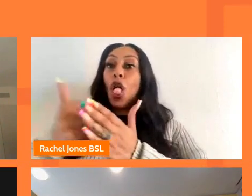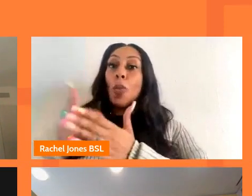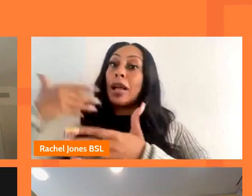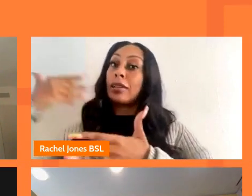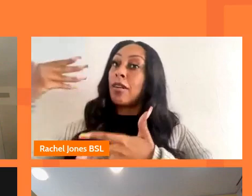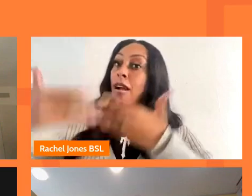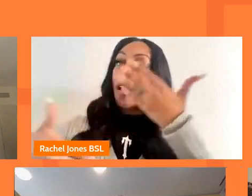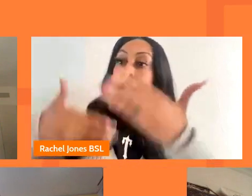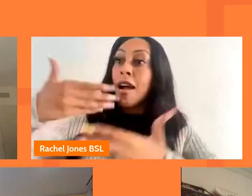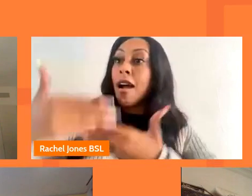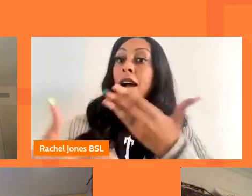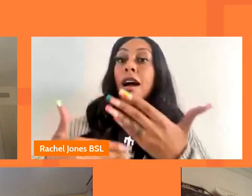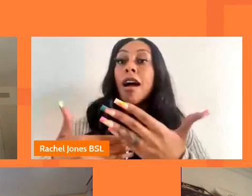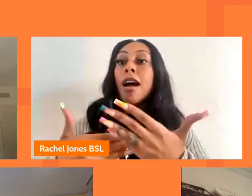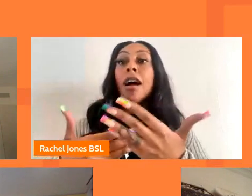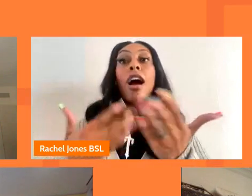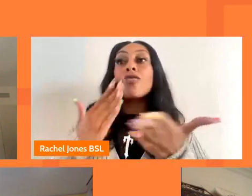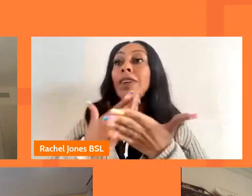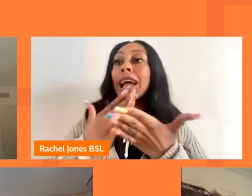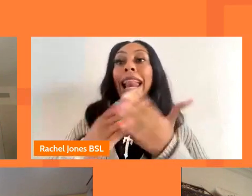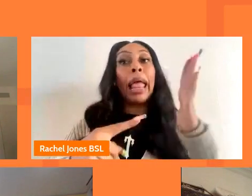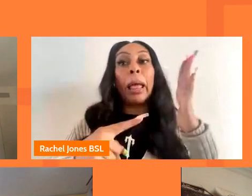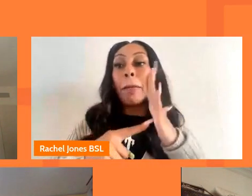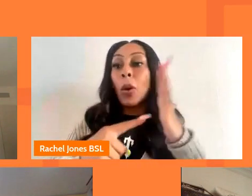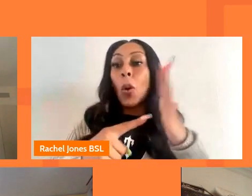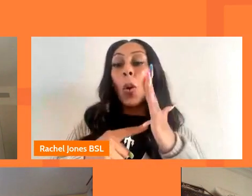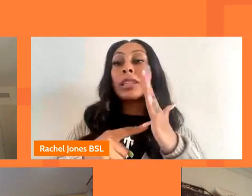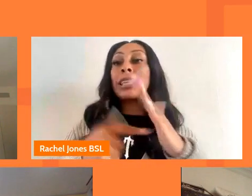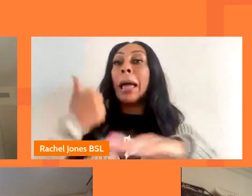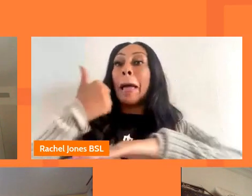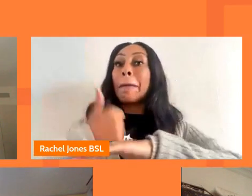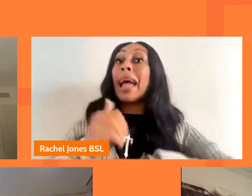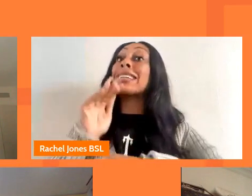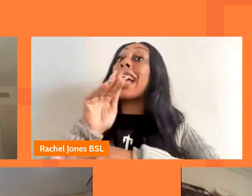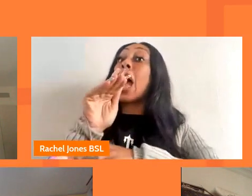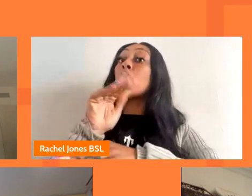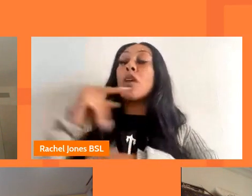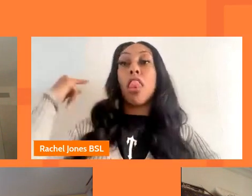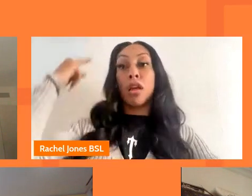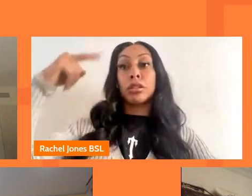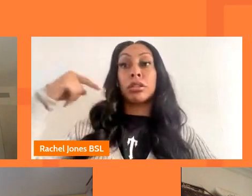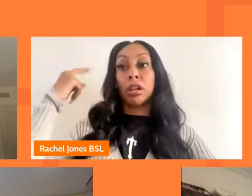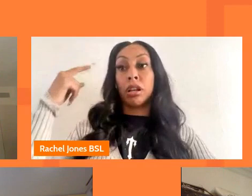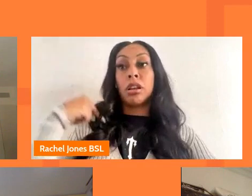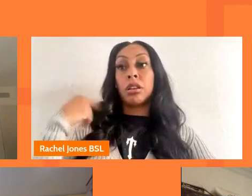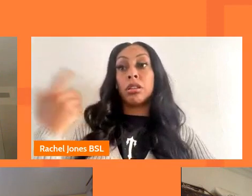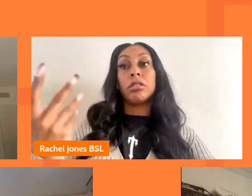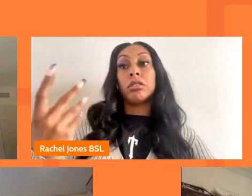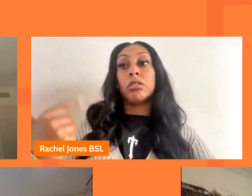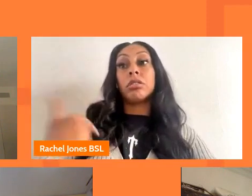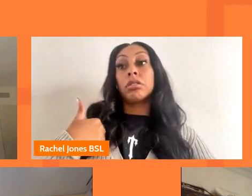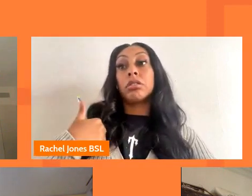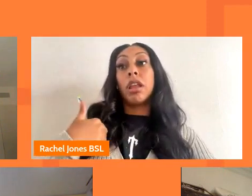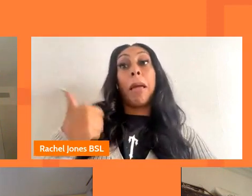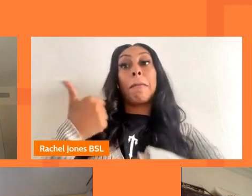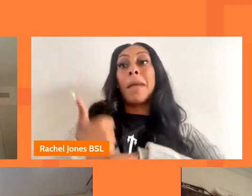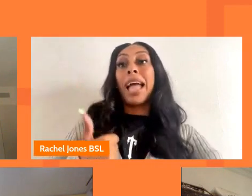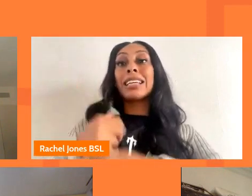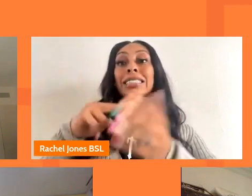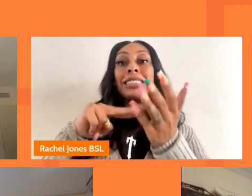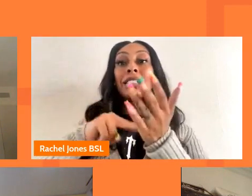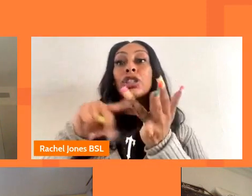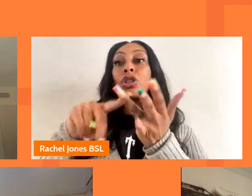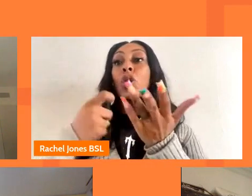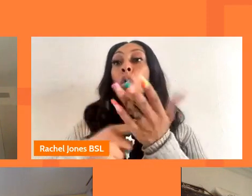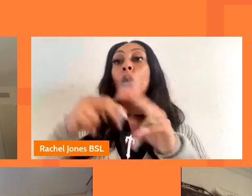i think it is really important to have commissioners based outside of london i've always been i'm personally based in norfolk i've never been based